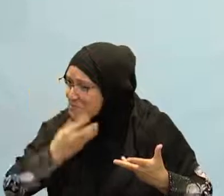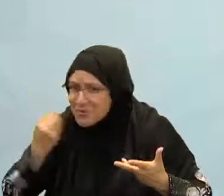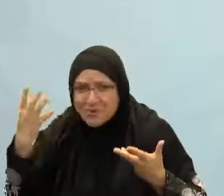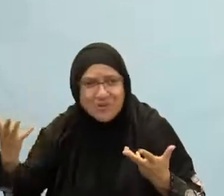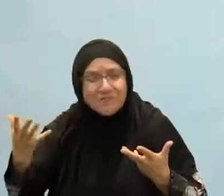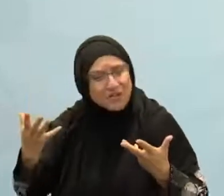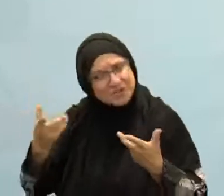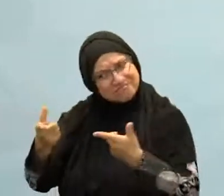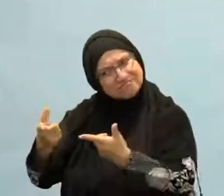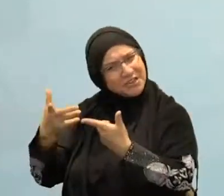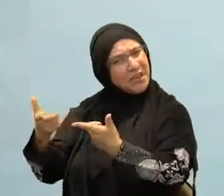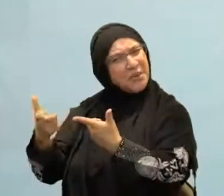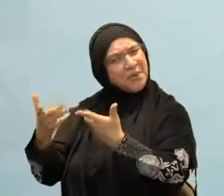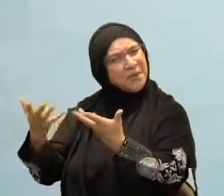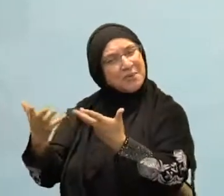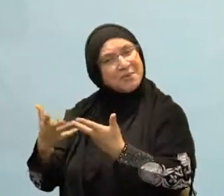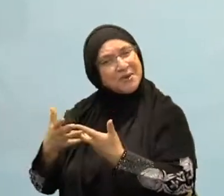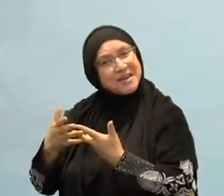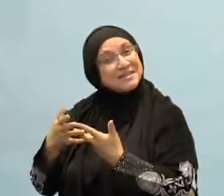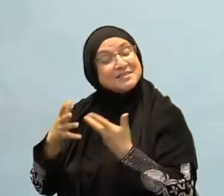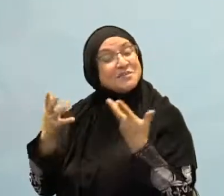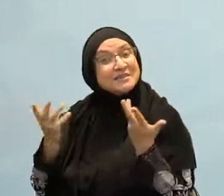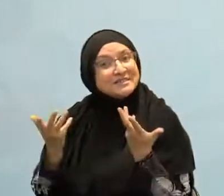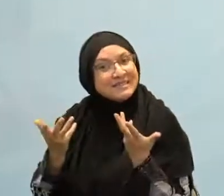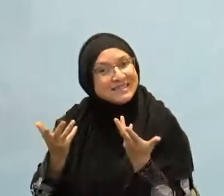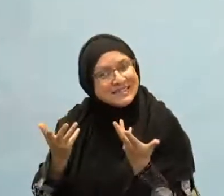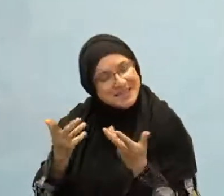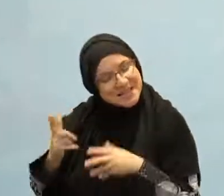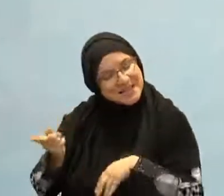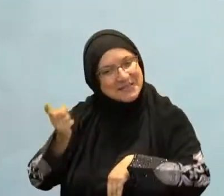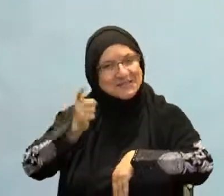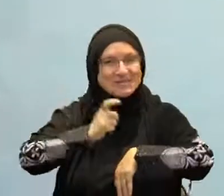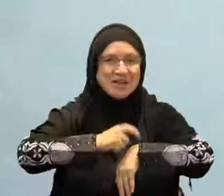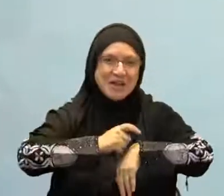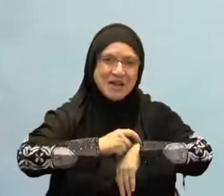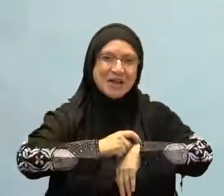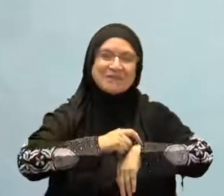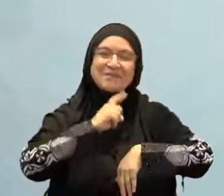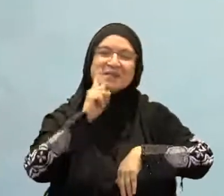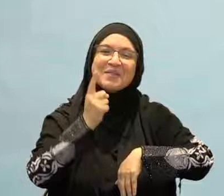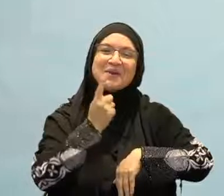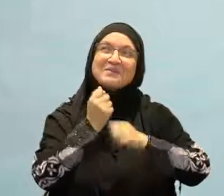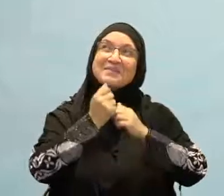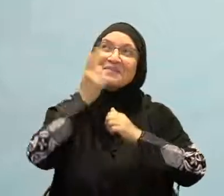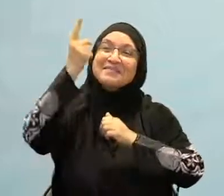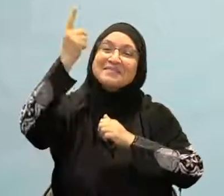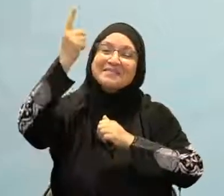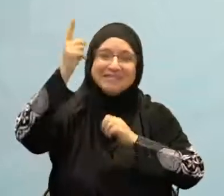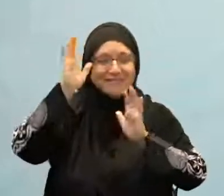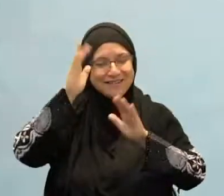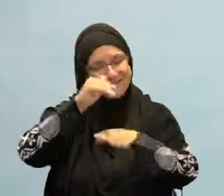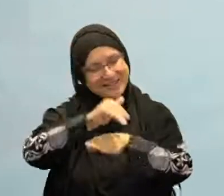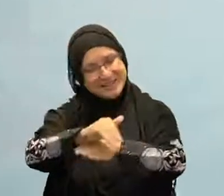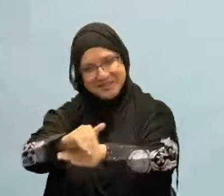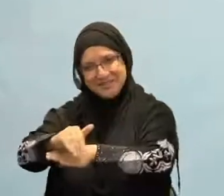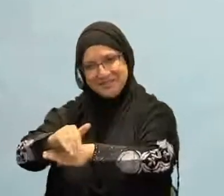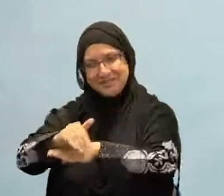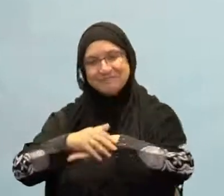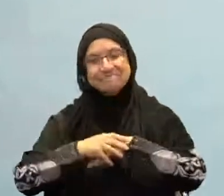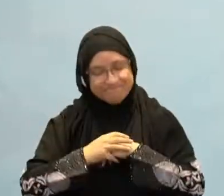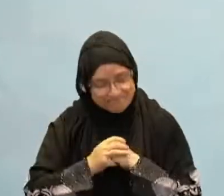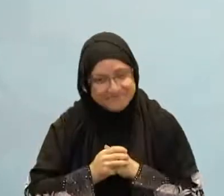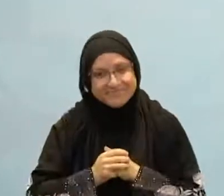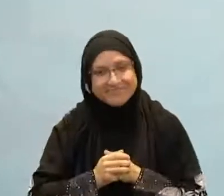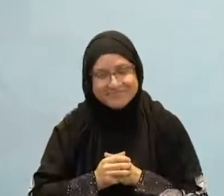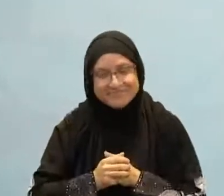person. And that is that time that they're spending with their Lord at night. One of the things that the scholars also mention particularly